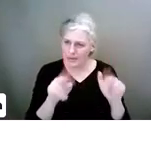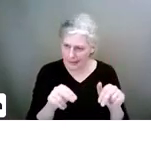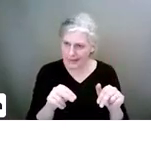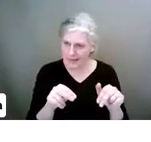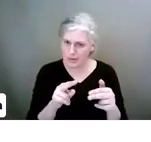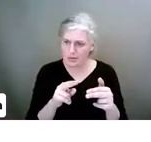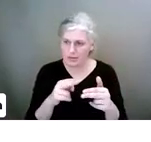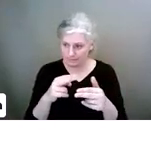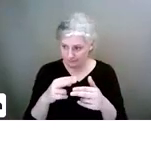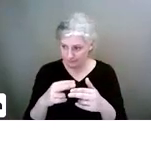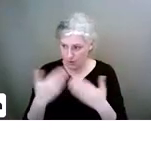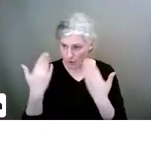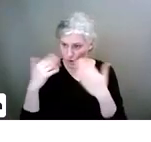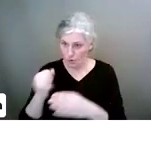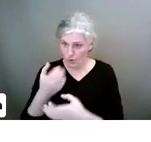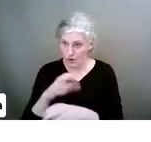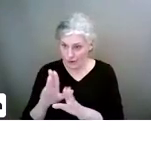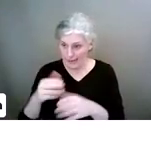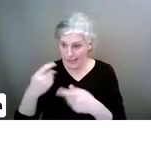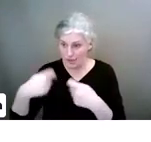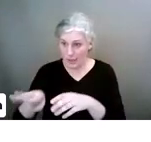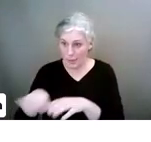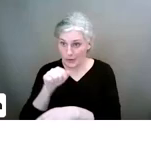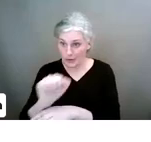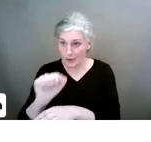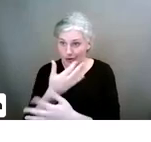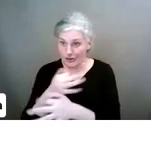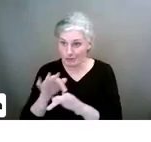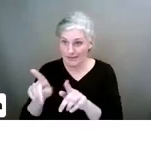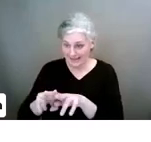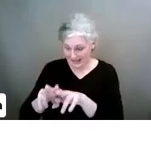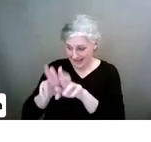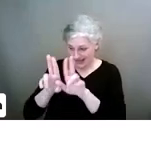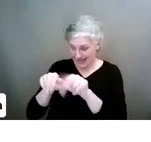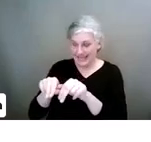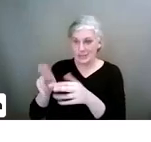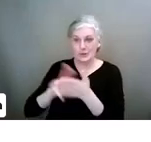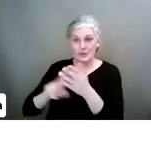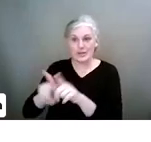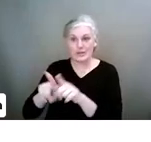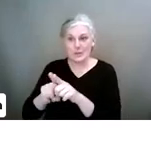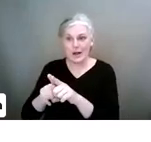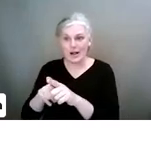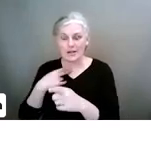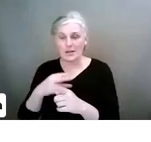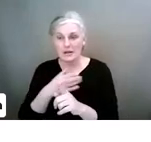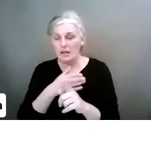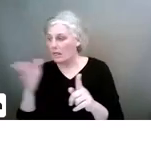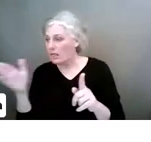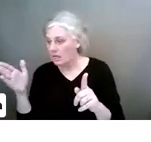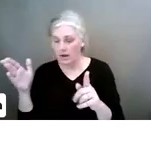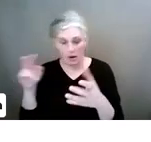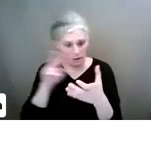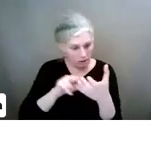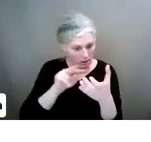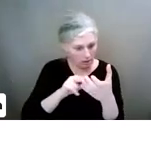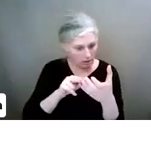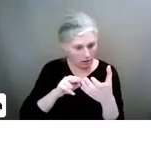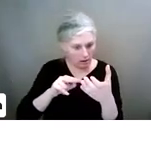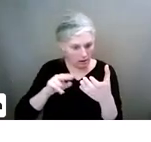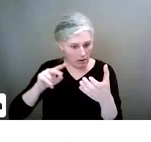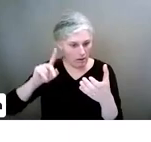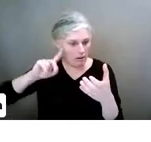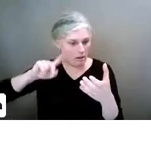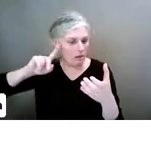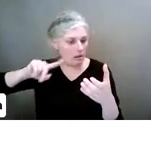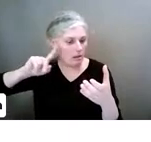children. As they get older, they'll use it too. And it just stops them being lured in and pulled in. So, you're managing your device as